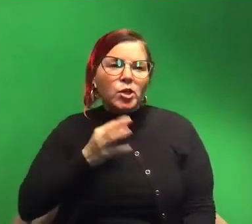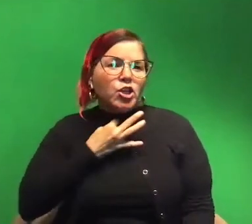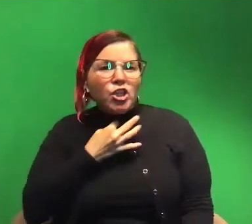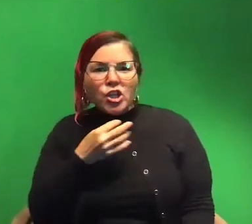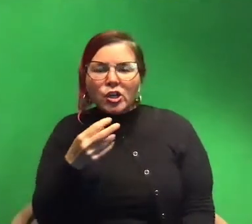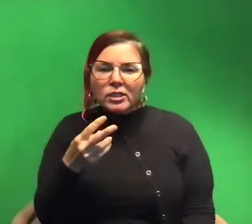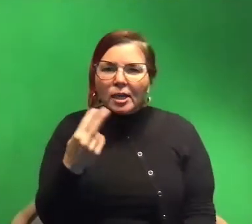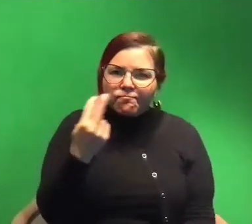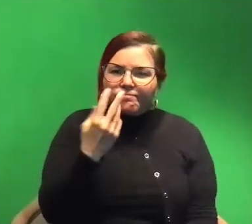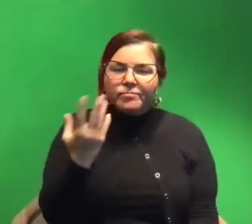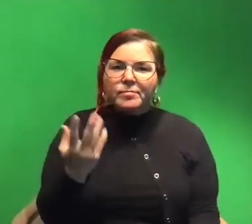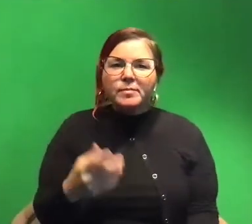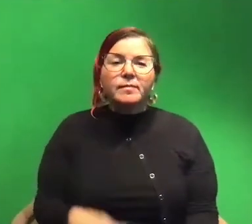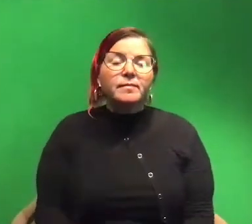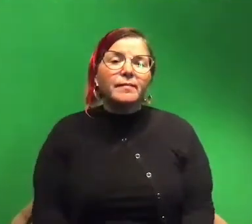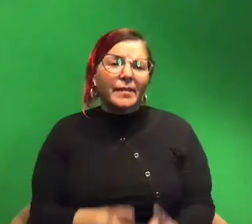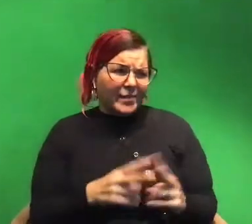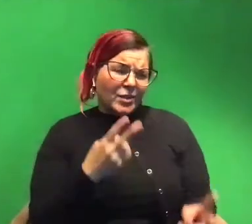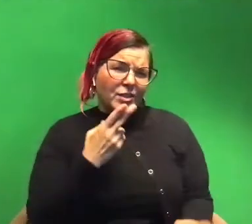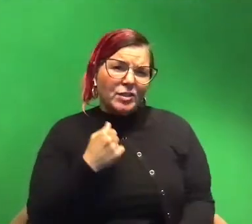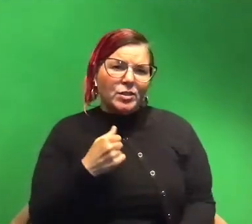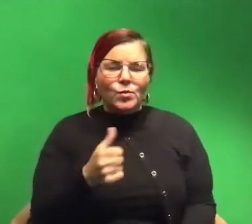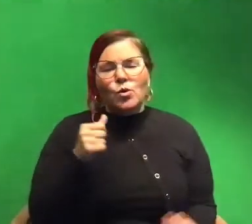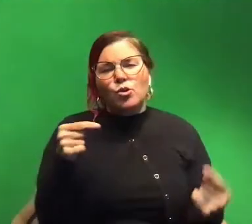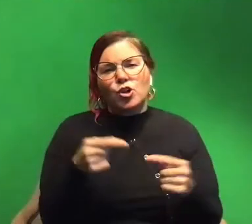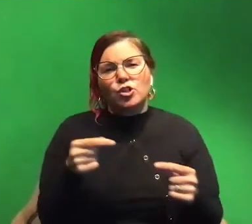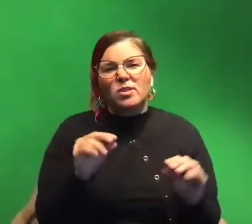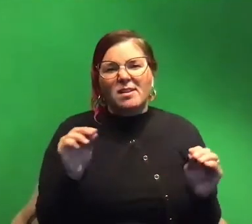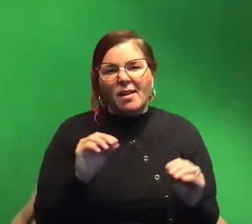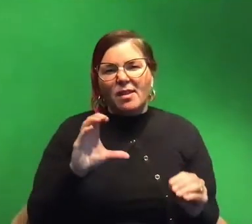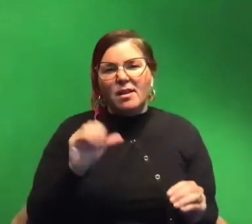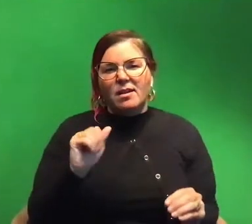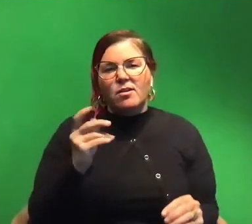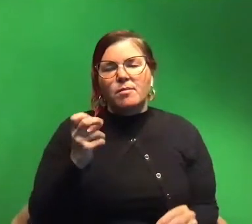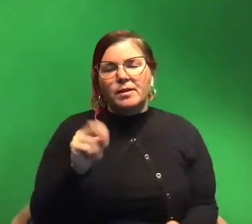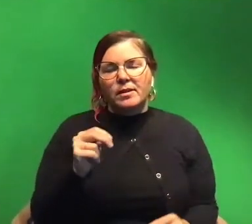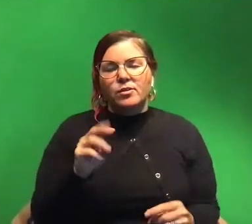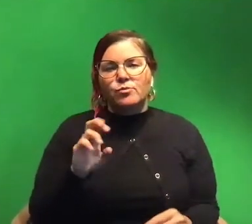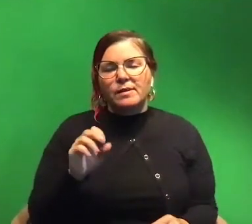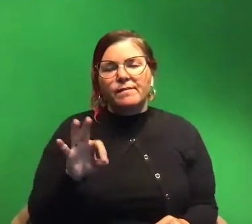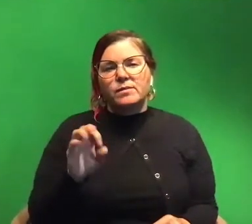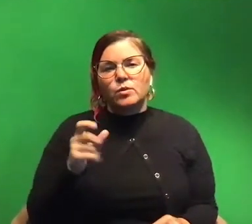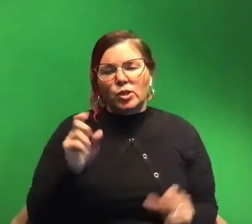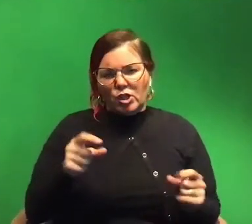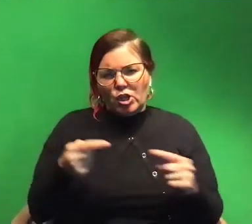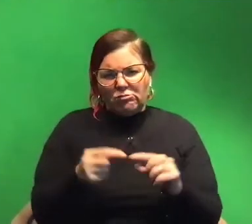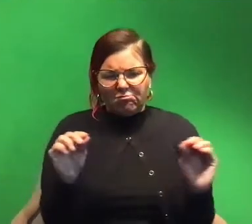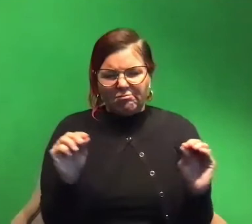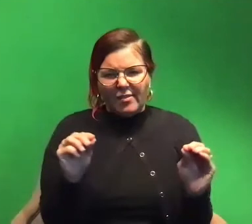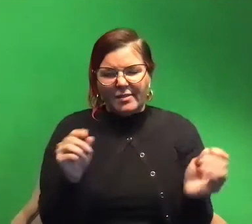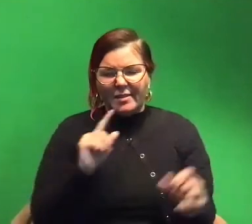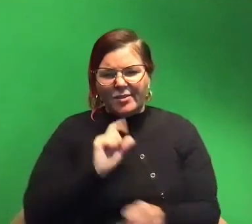but very cute they are not gonna hurt you there's nothing a caribbean reef squid that could do to hurt you no